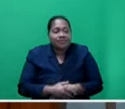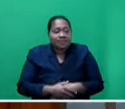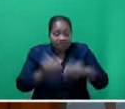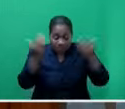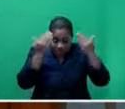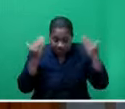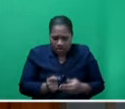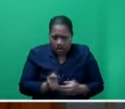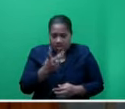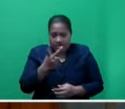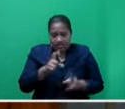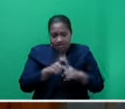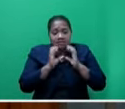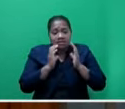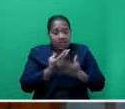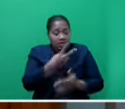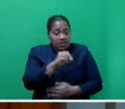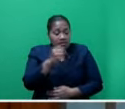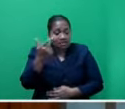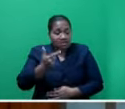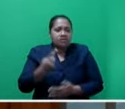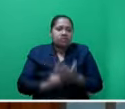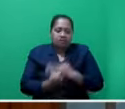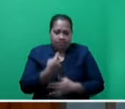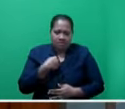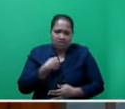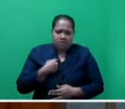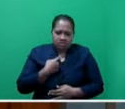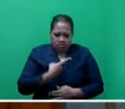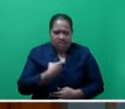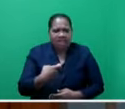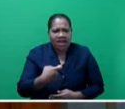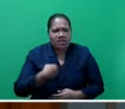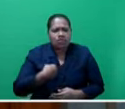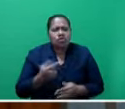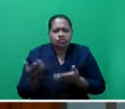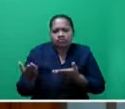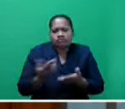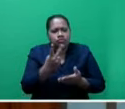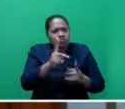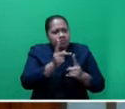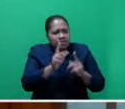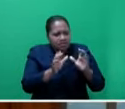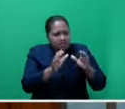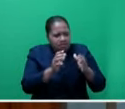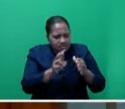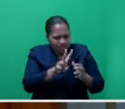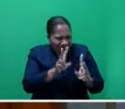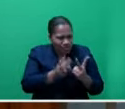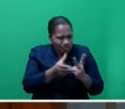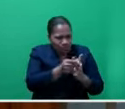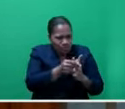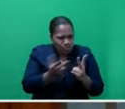early December 2017, I was formally invited to bring two political parties together by someone that believed